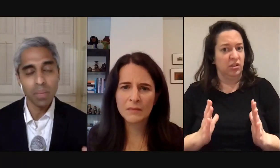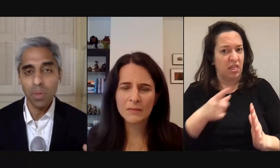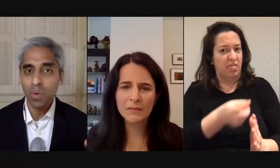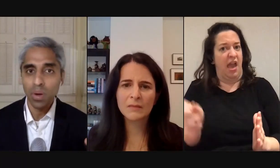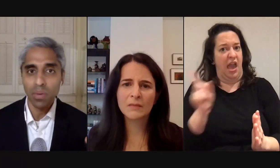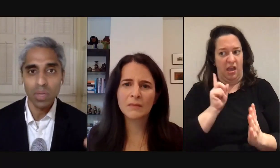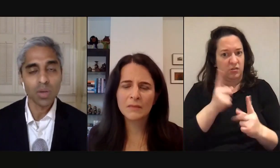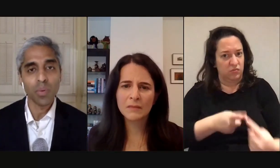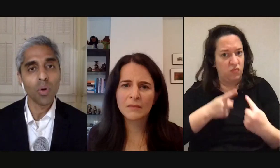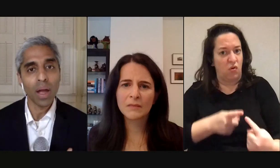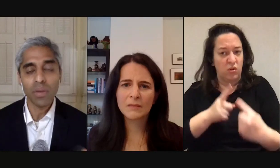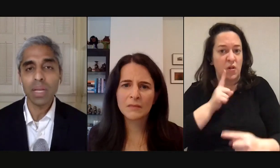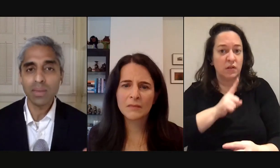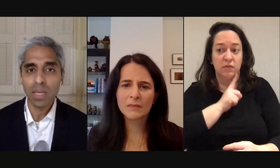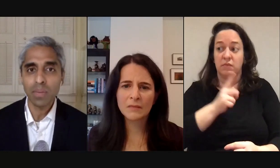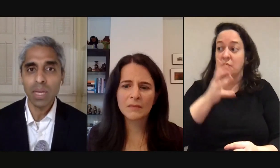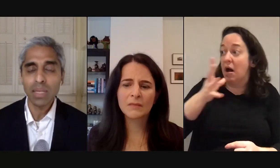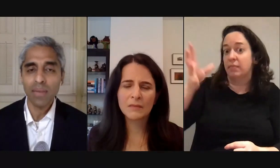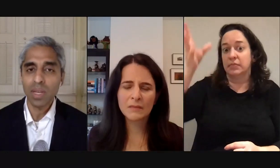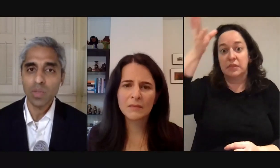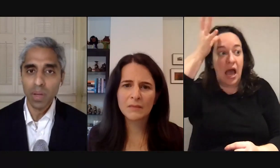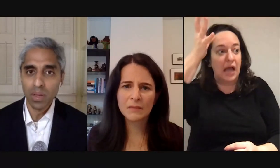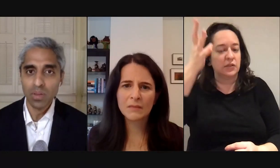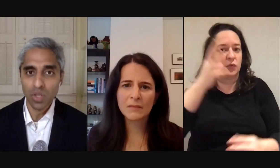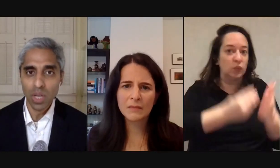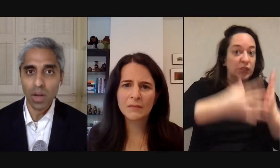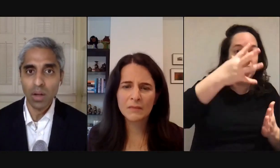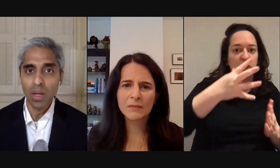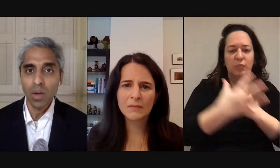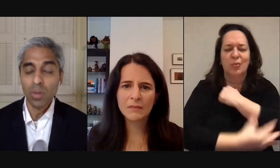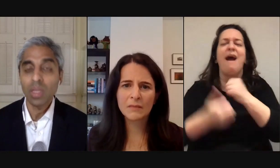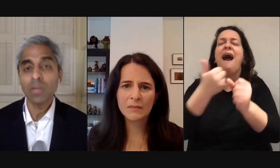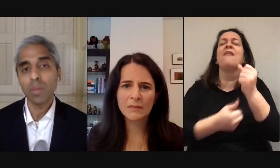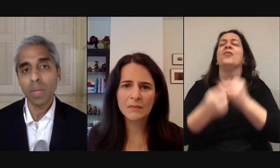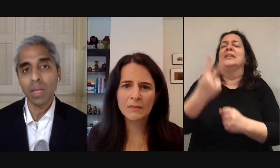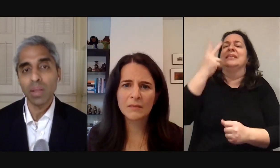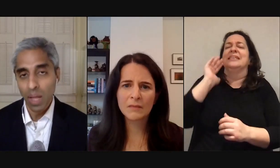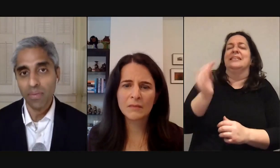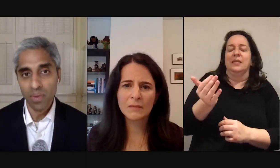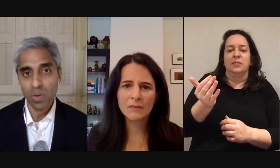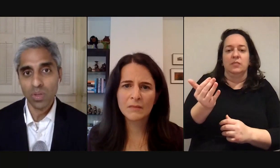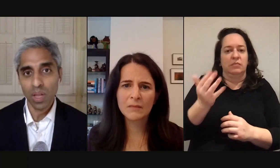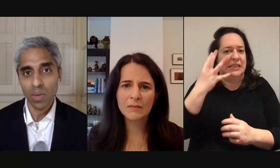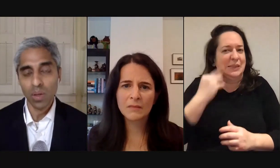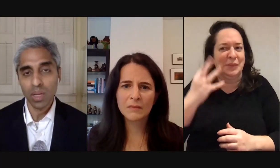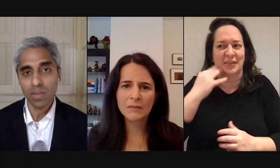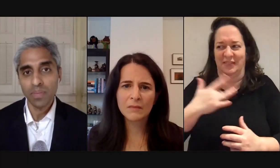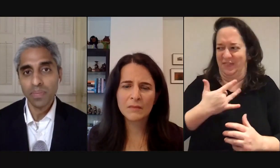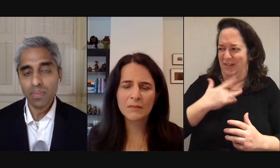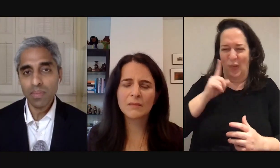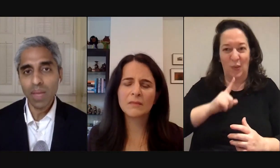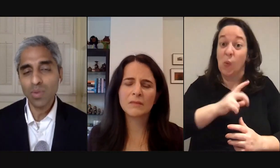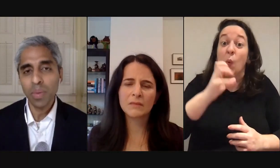people who were rich and poor everybody seemed to have an experience to share or they knew somebody in their life always struggling with